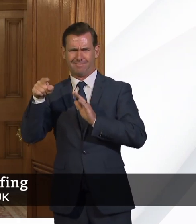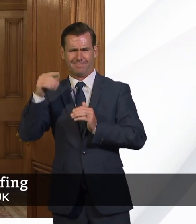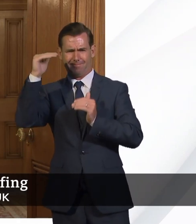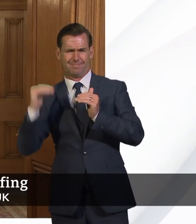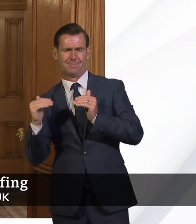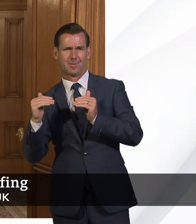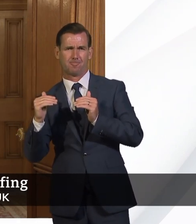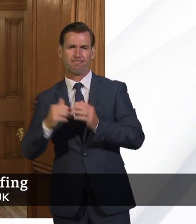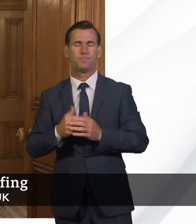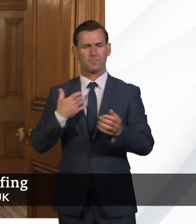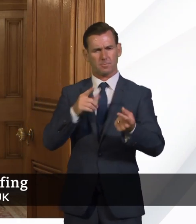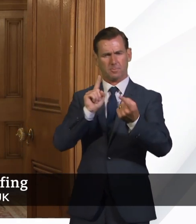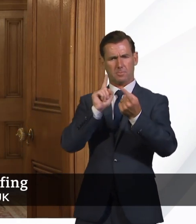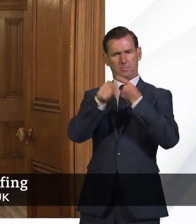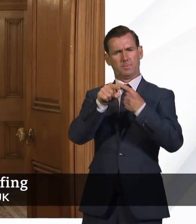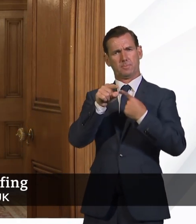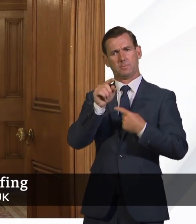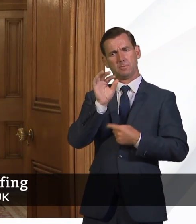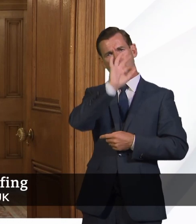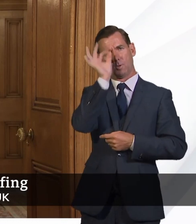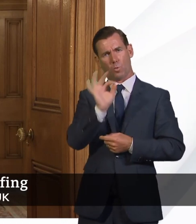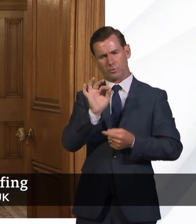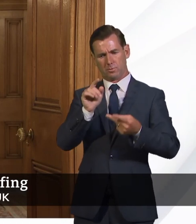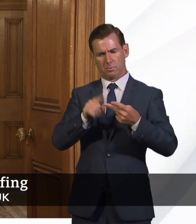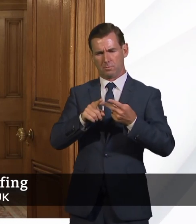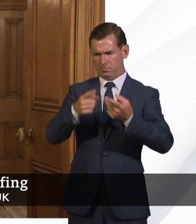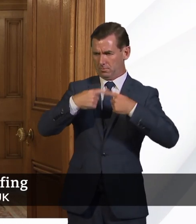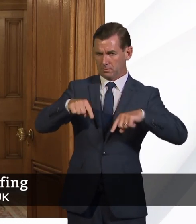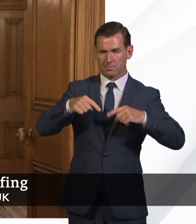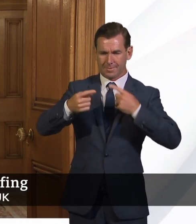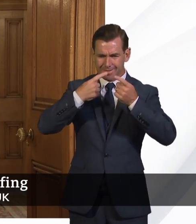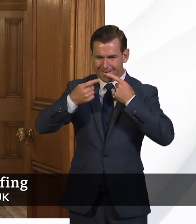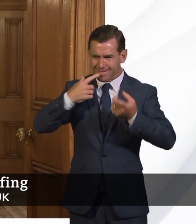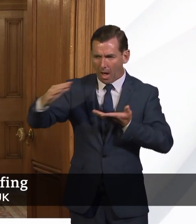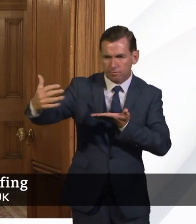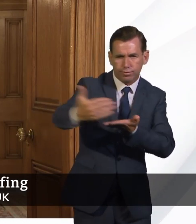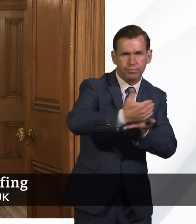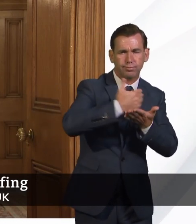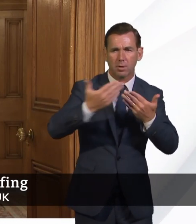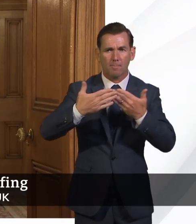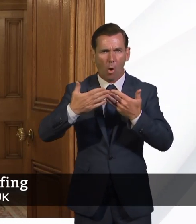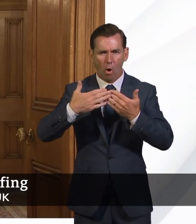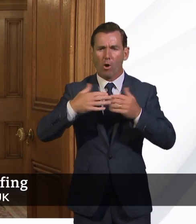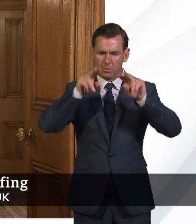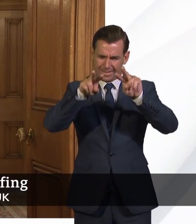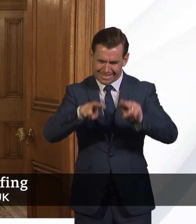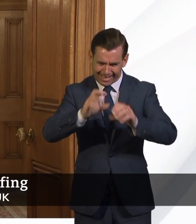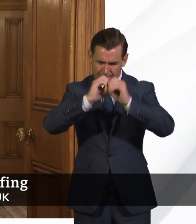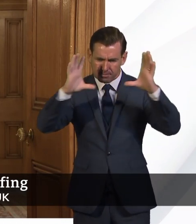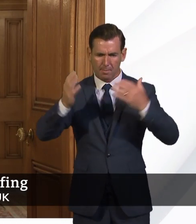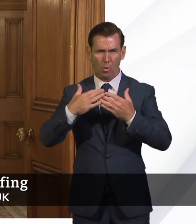we are very interested, of course, to be able, the more data we can analyse, the more we can see where there are outbreaks. I noticed today we're at